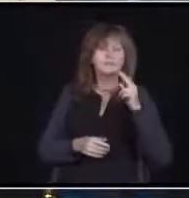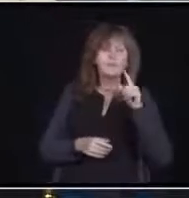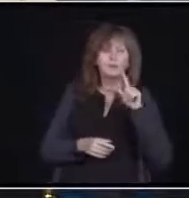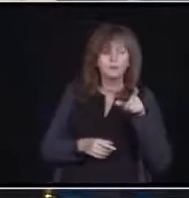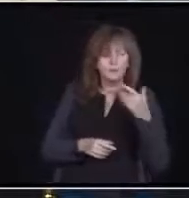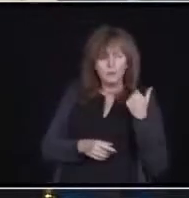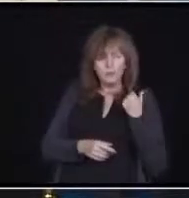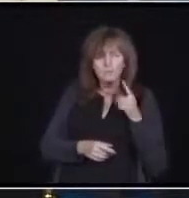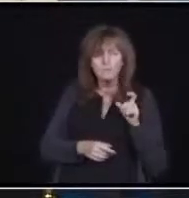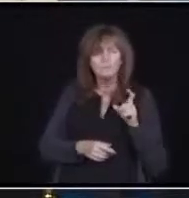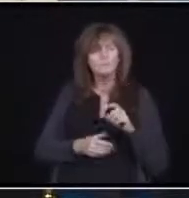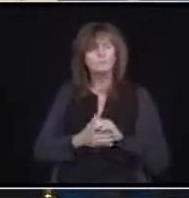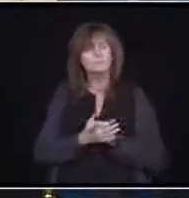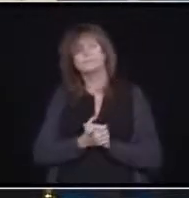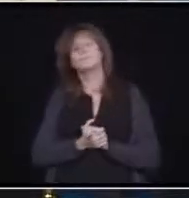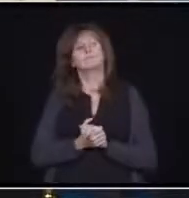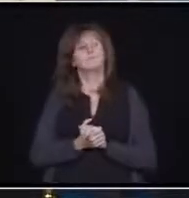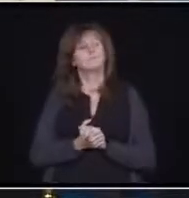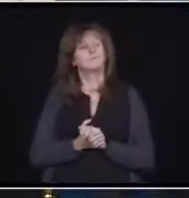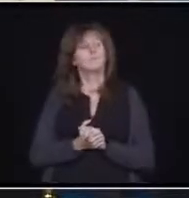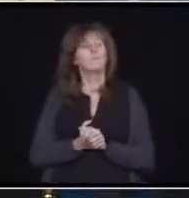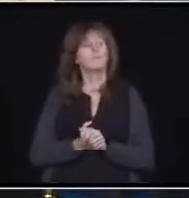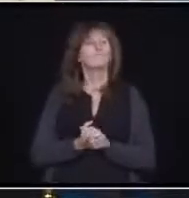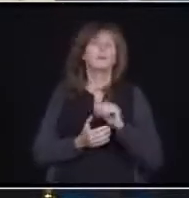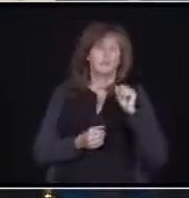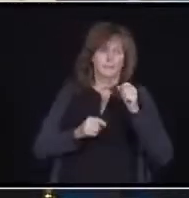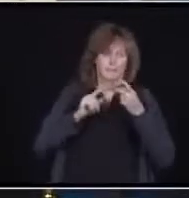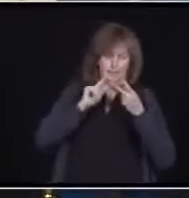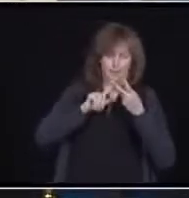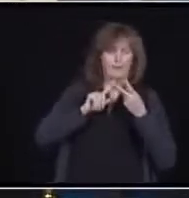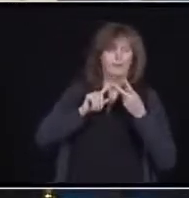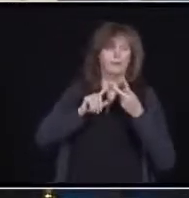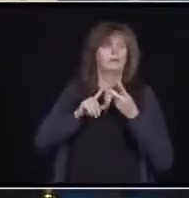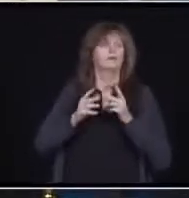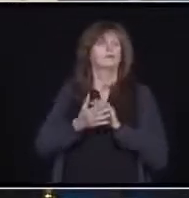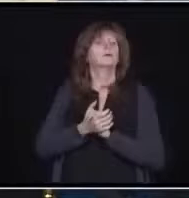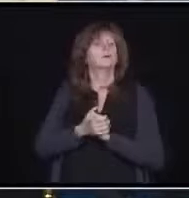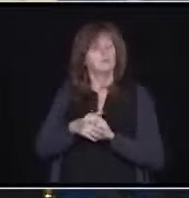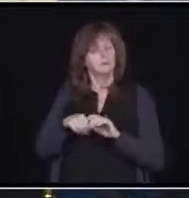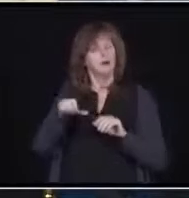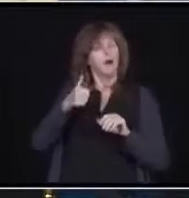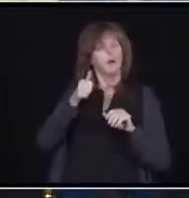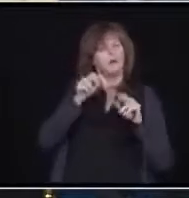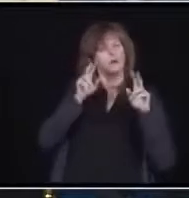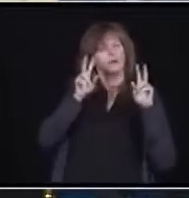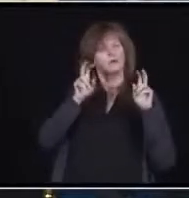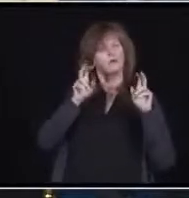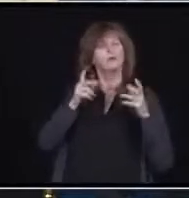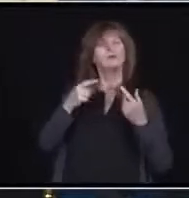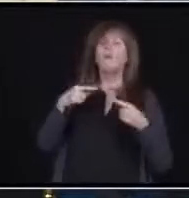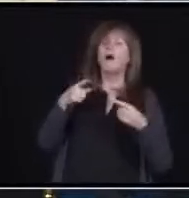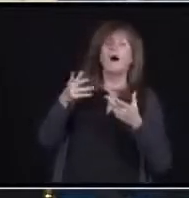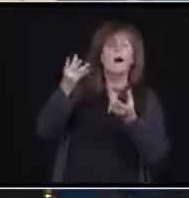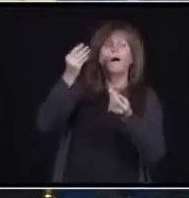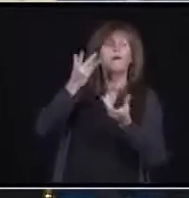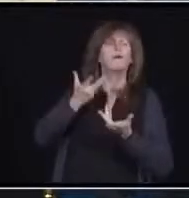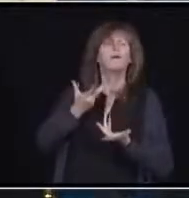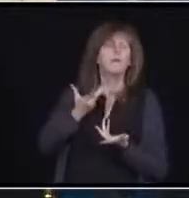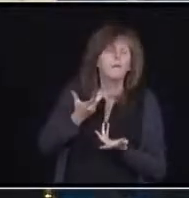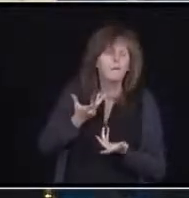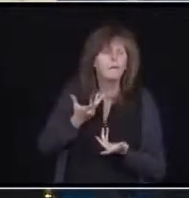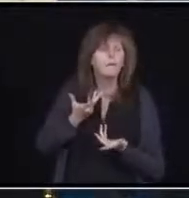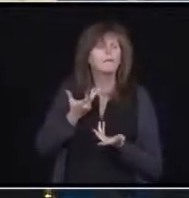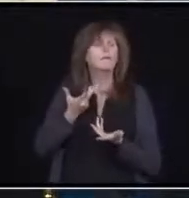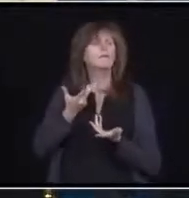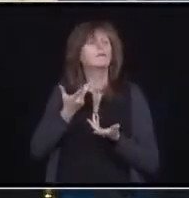Premier, on another topic. I'm wondering if you can tell us, when it comes to a broader lockdown of the province in